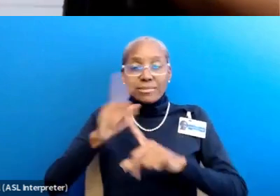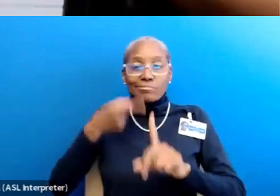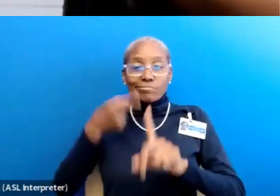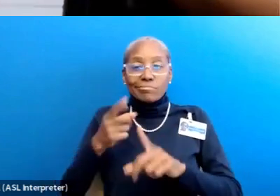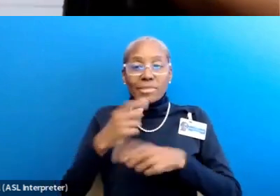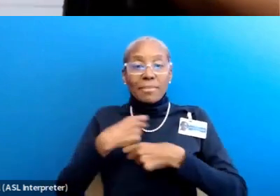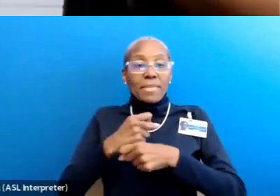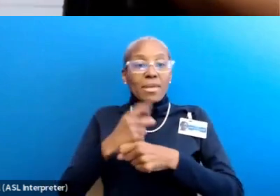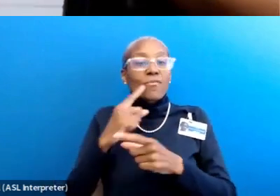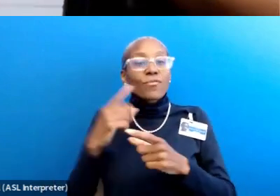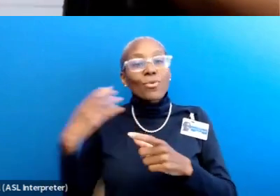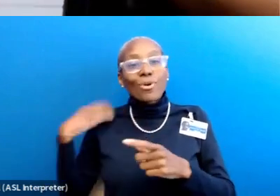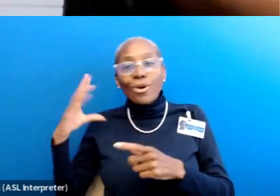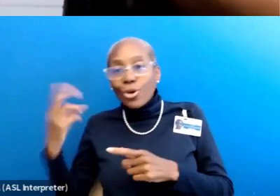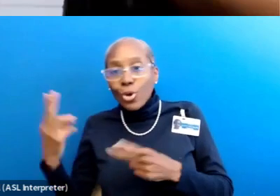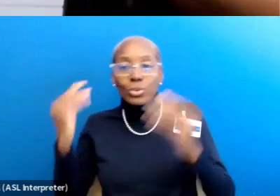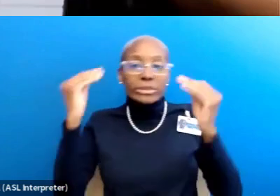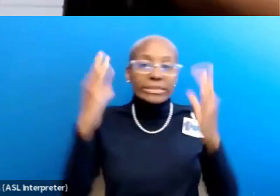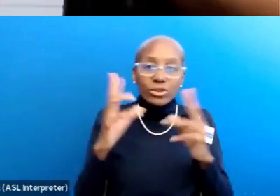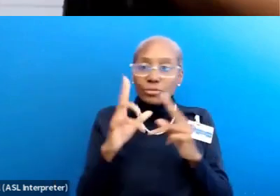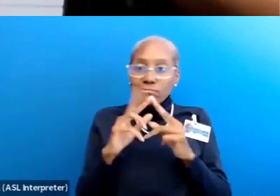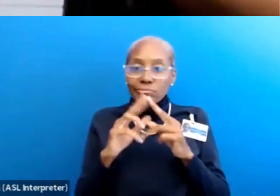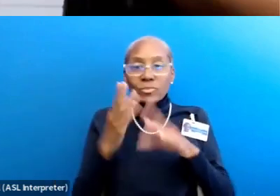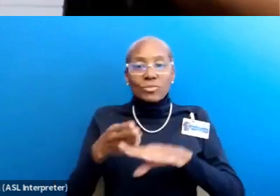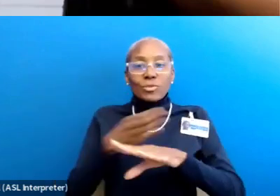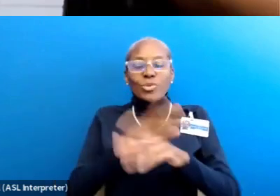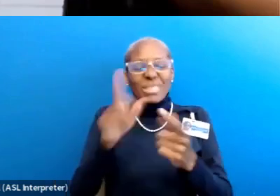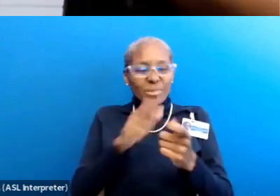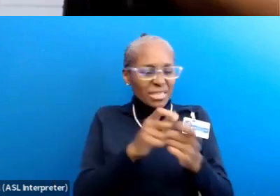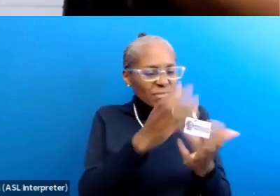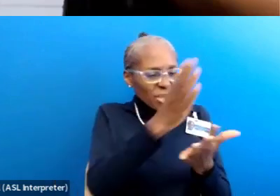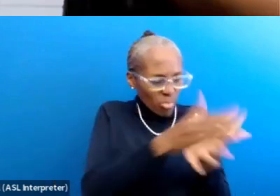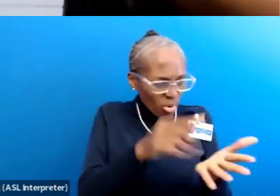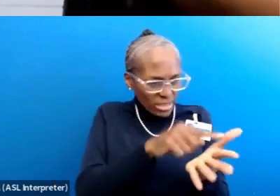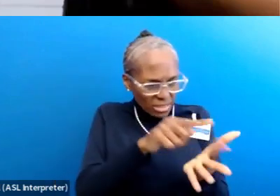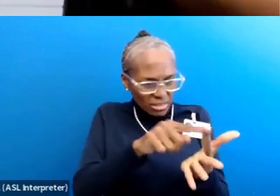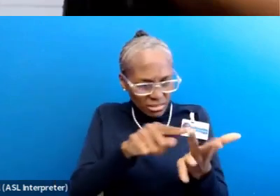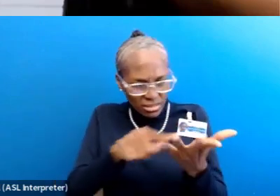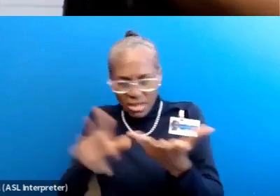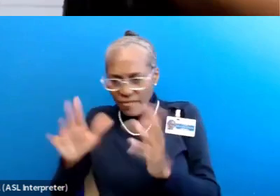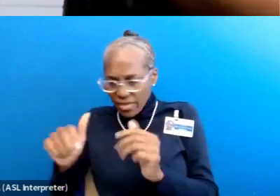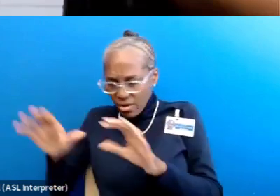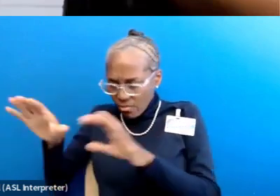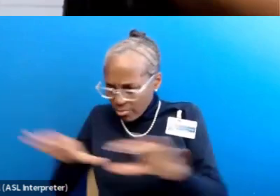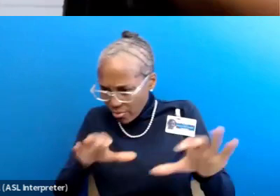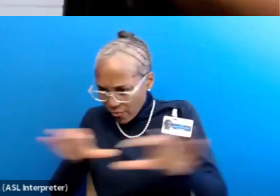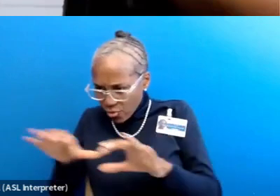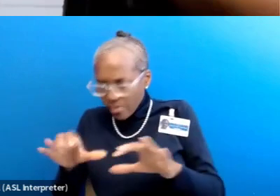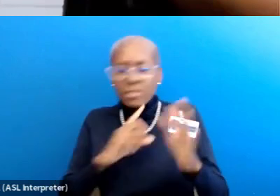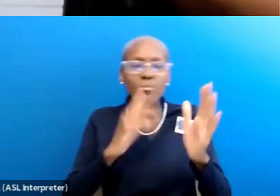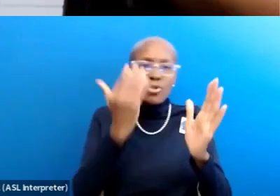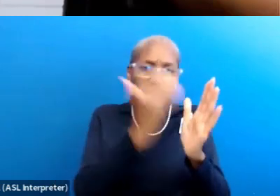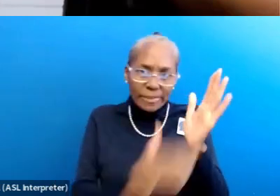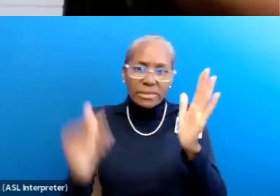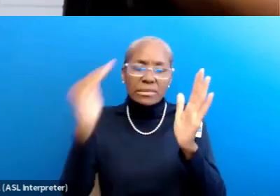designed by a coach or teacher to improve specific aspects of an individual's performance through repetition and